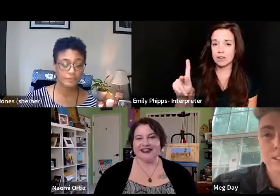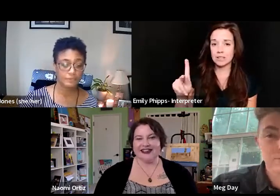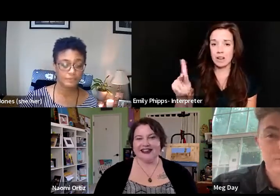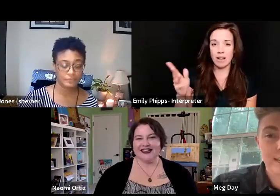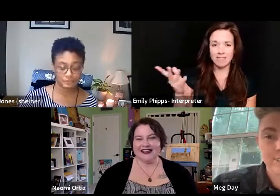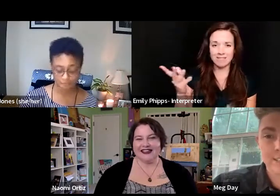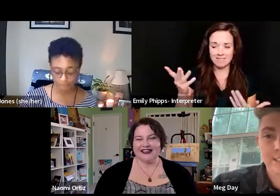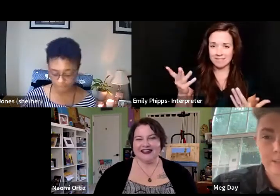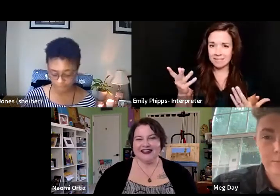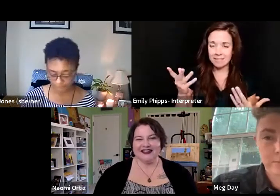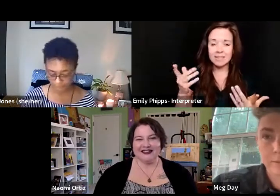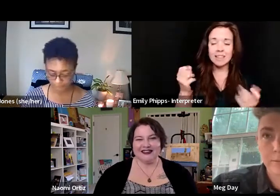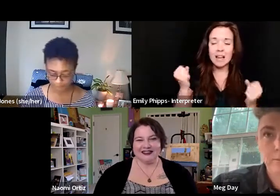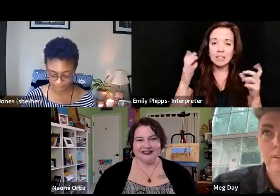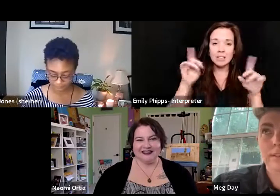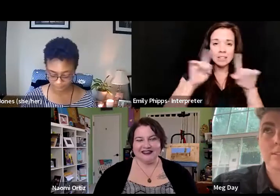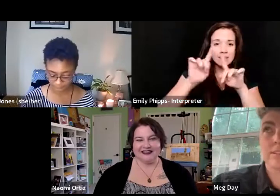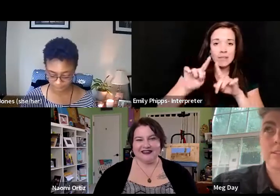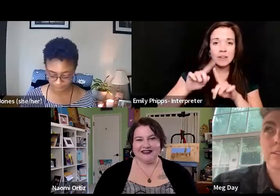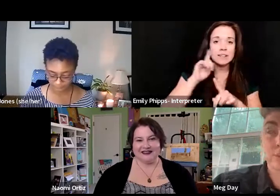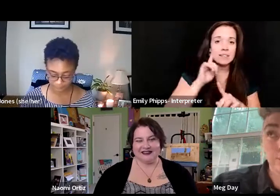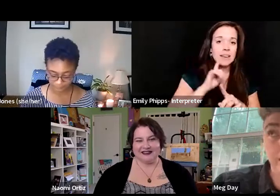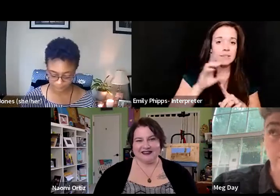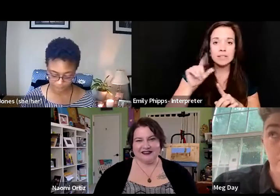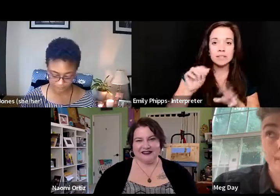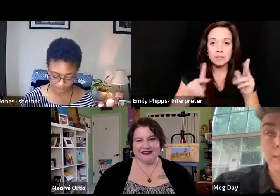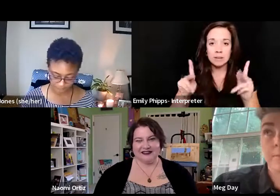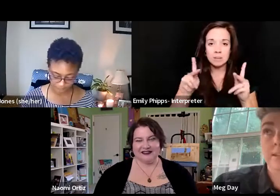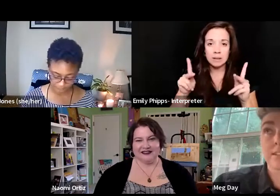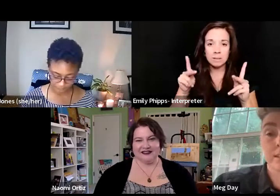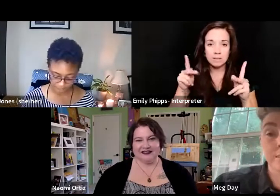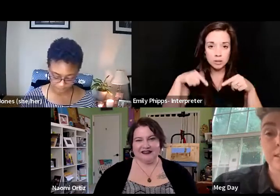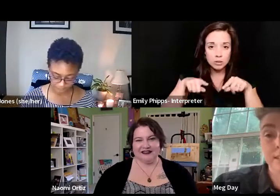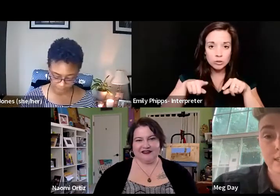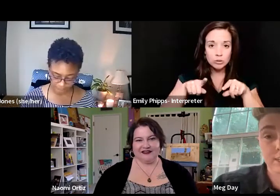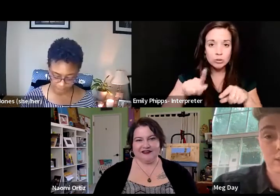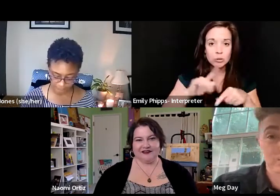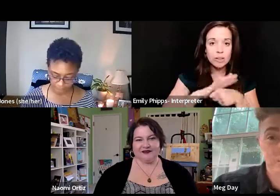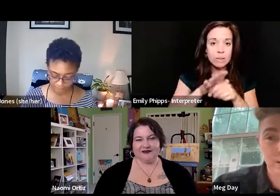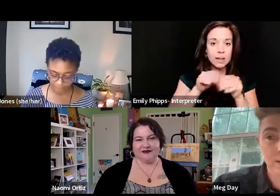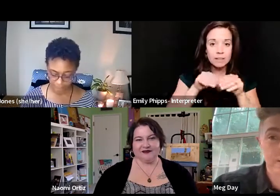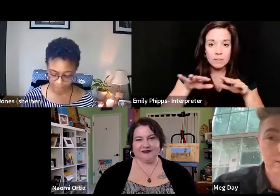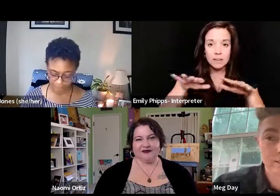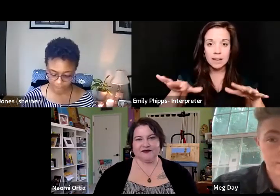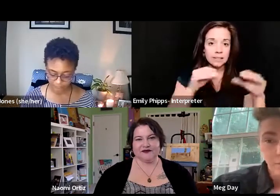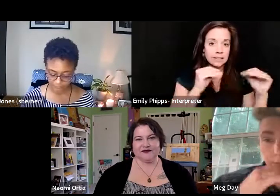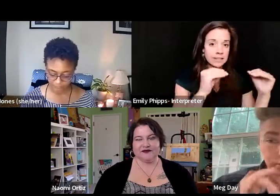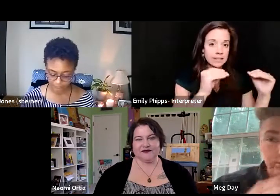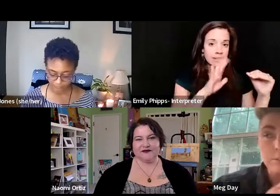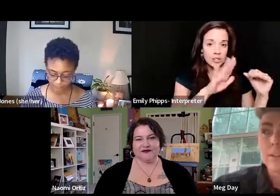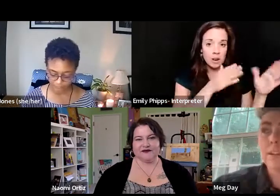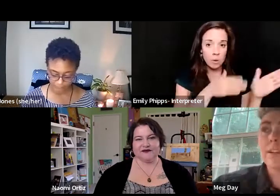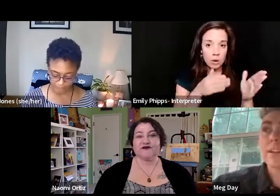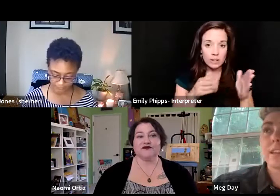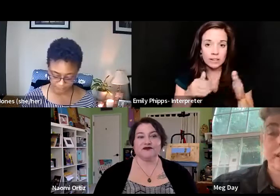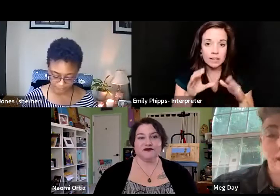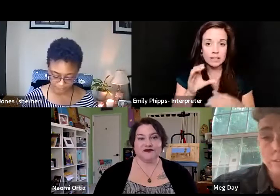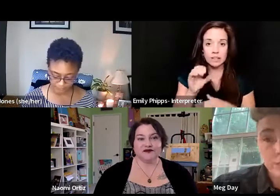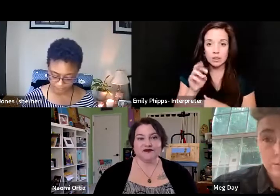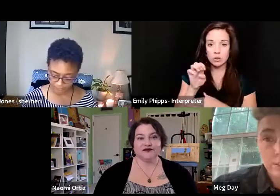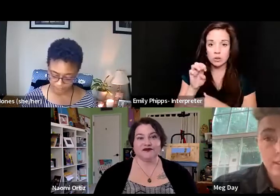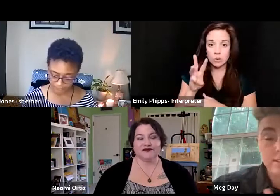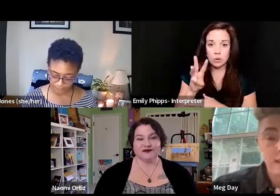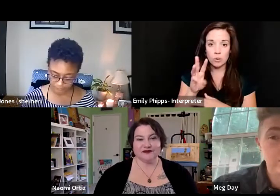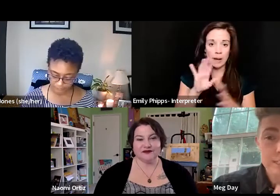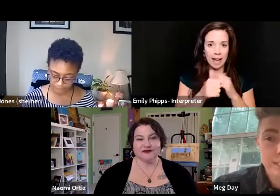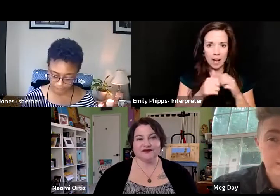a bunch of different deaf and disabled people throughout the, throughout the pandemic to come and teach their organizing crew, like how